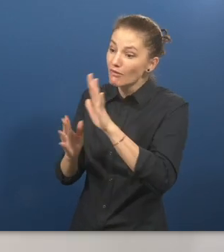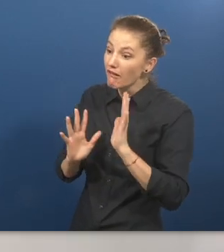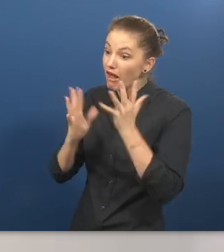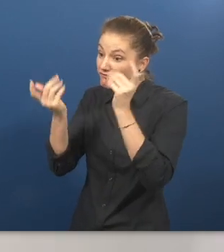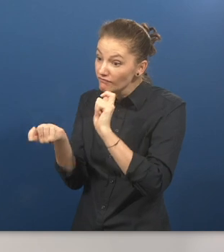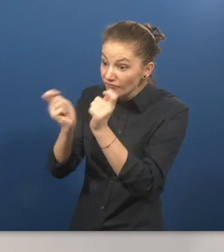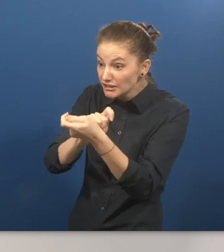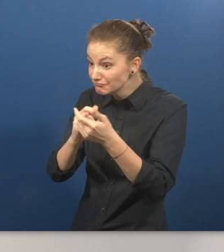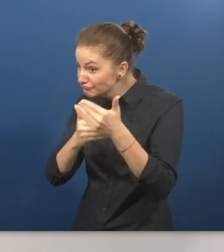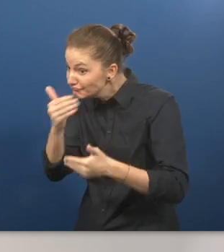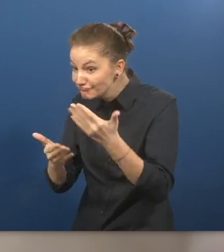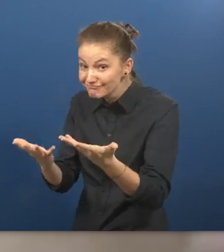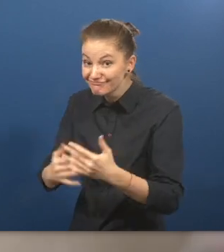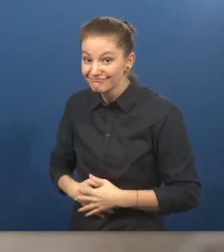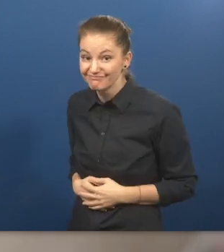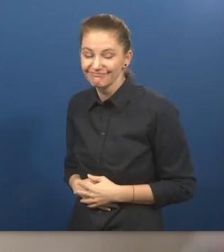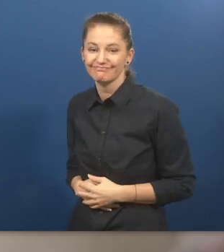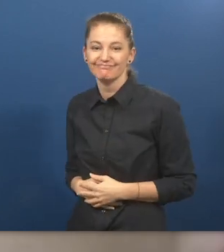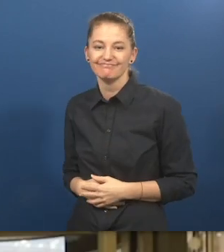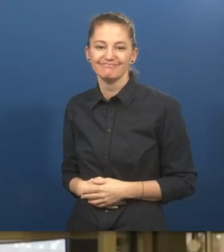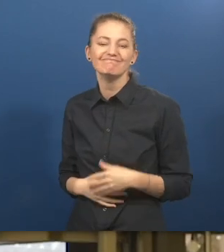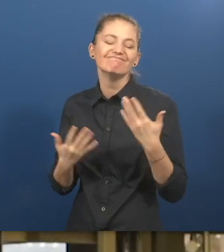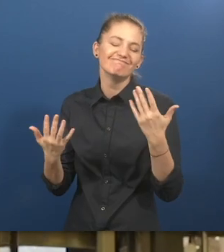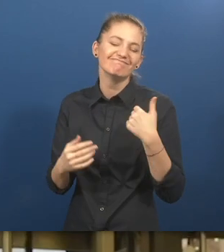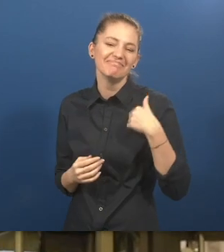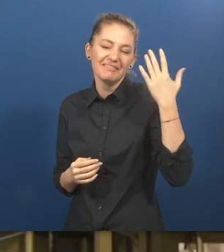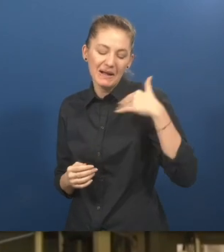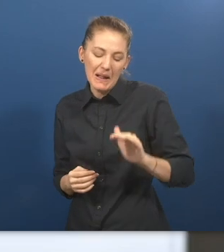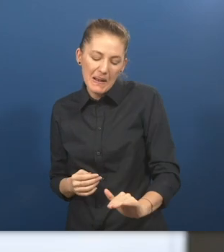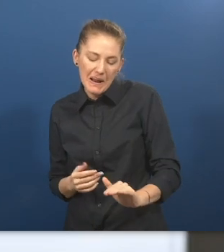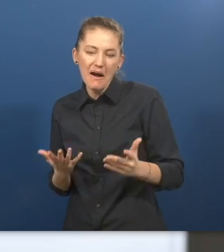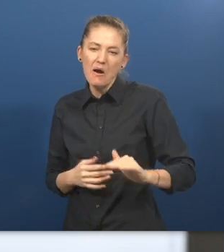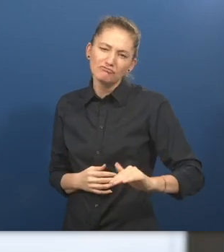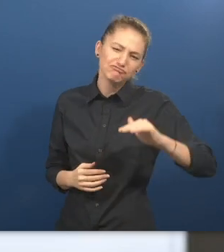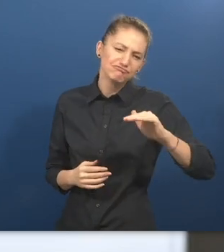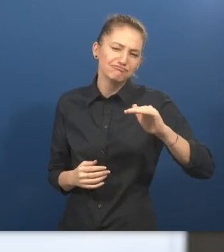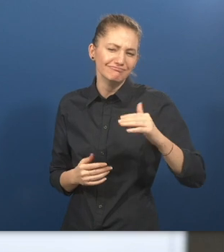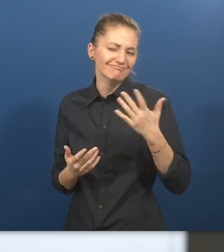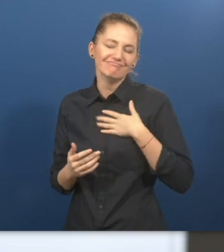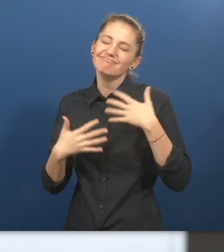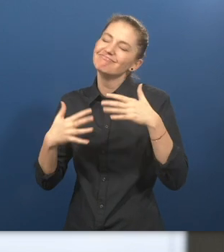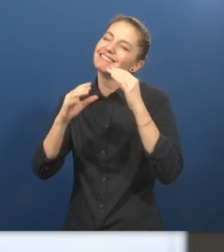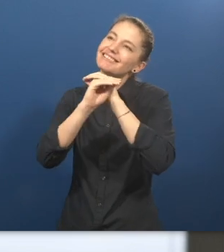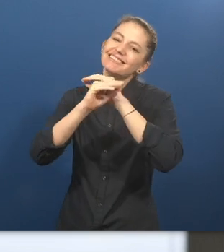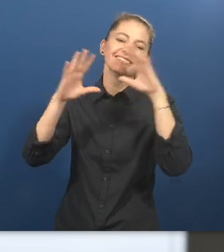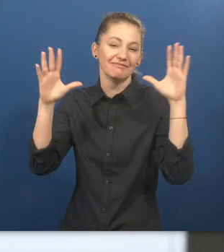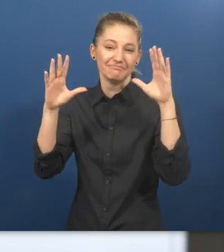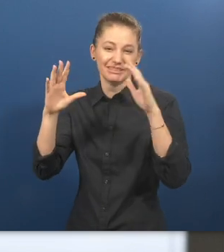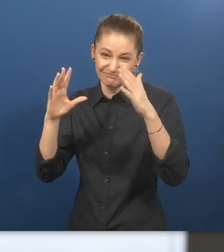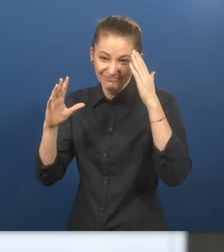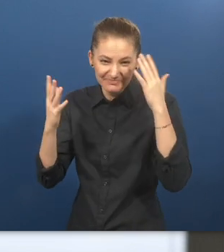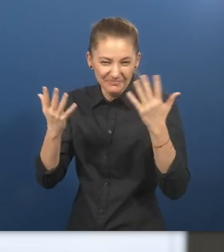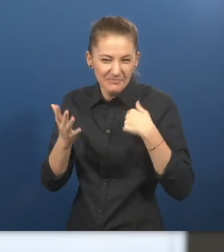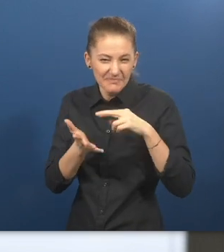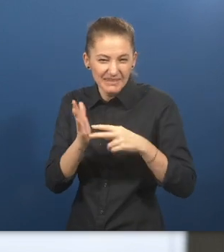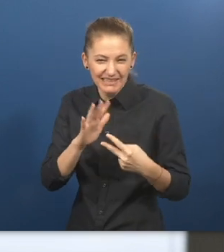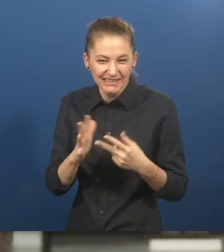Mark. A beneficiary. Since I was a kid or a teenager, it was my dream. You know what I mean. Because I